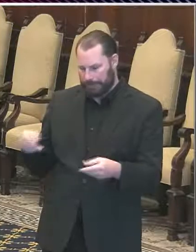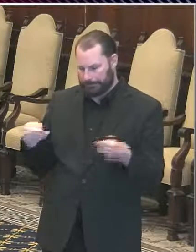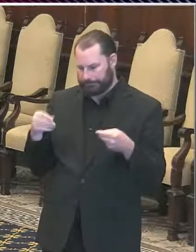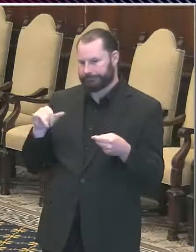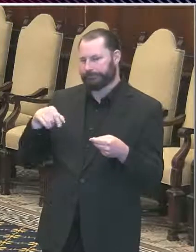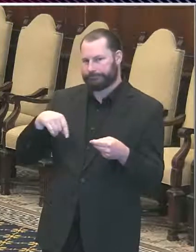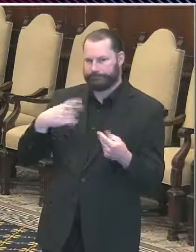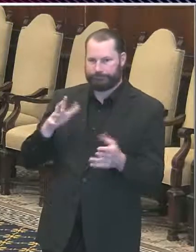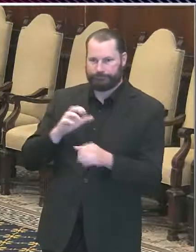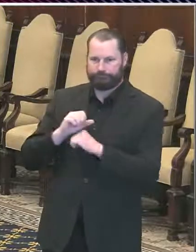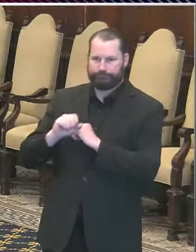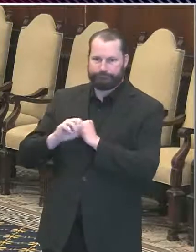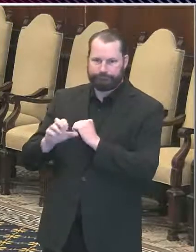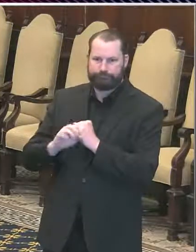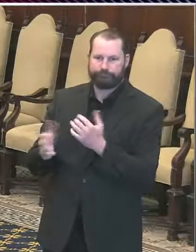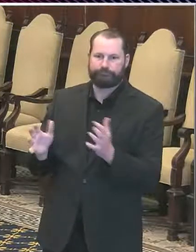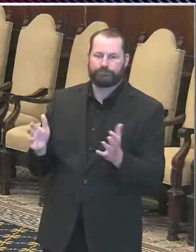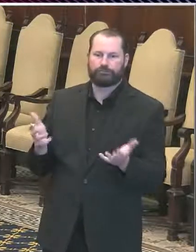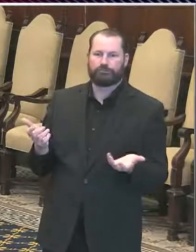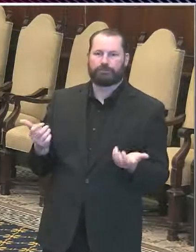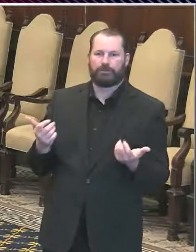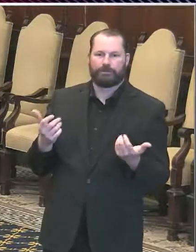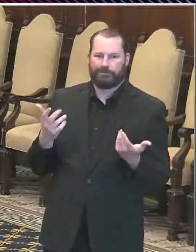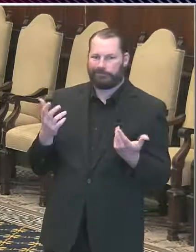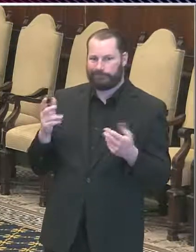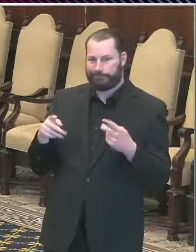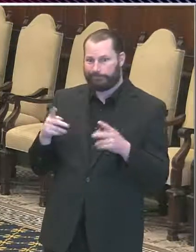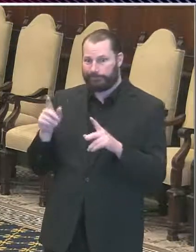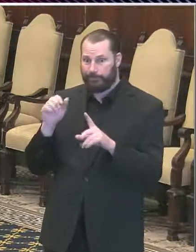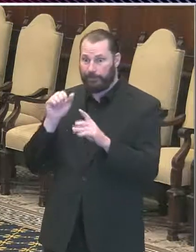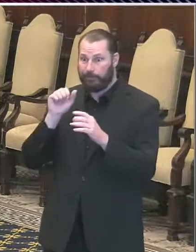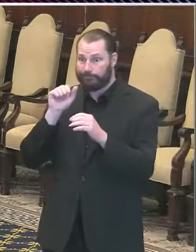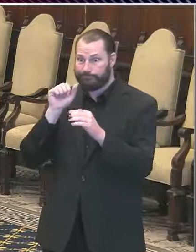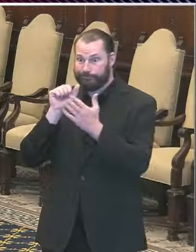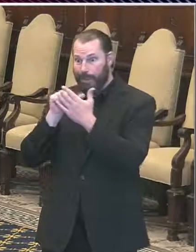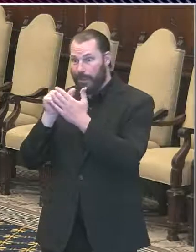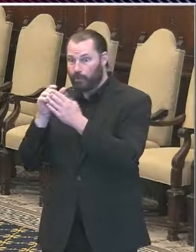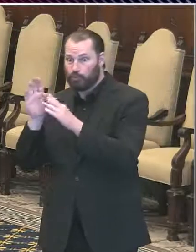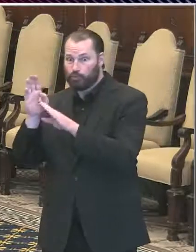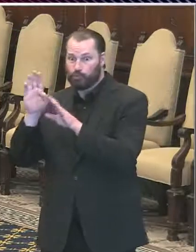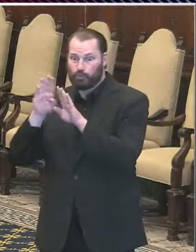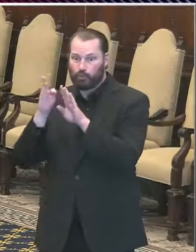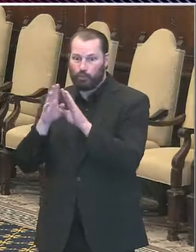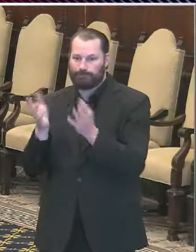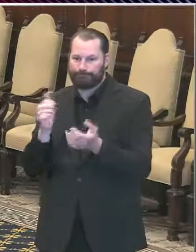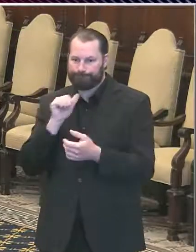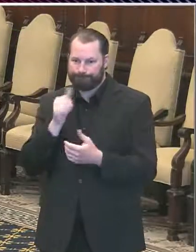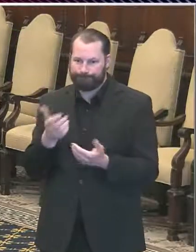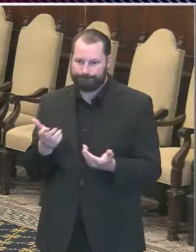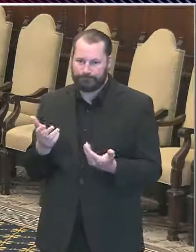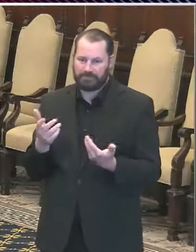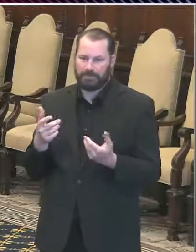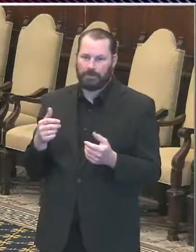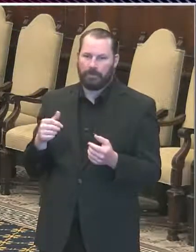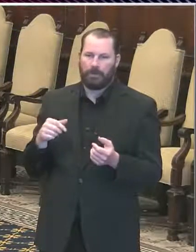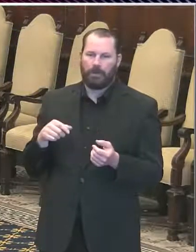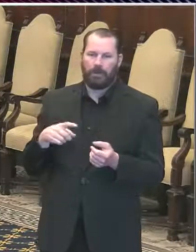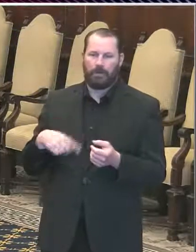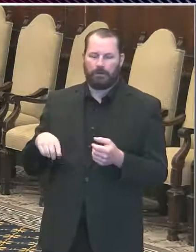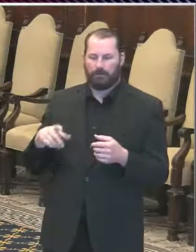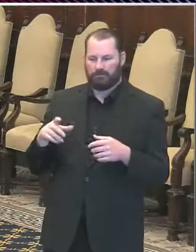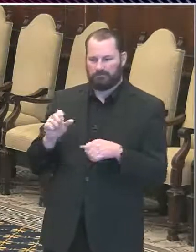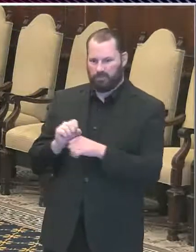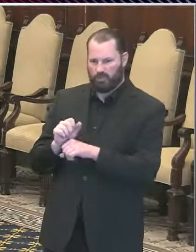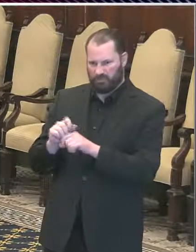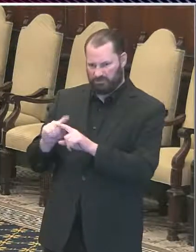there's a lot of mail that's out there city commissioners have been working with organizations and groups to inform people as